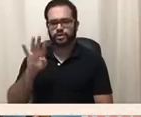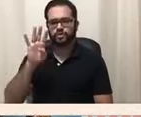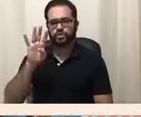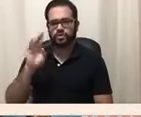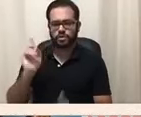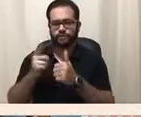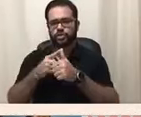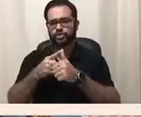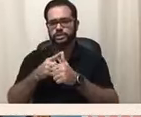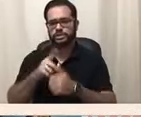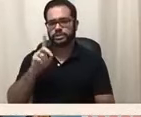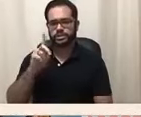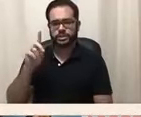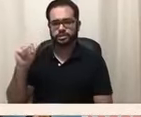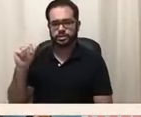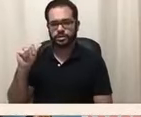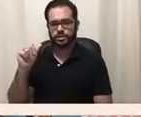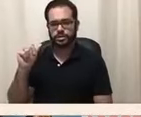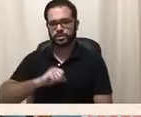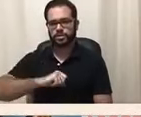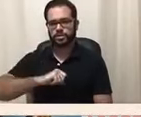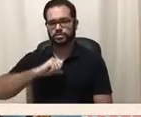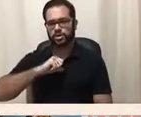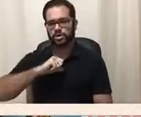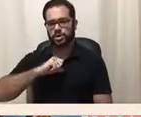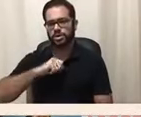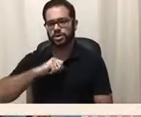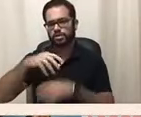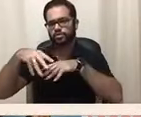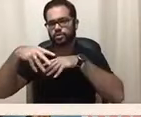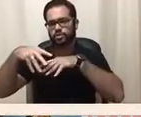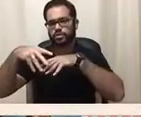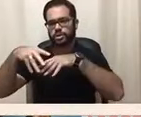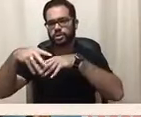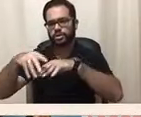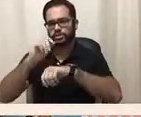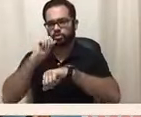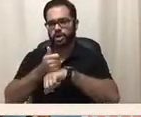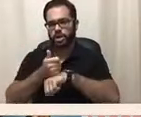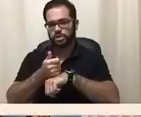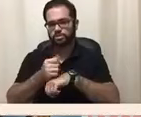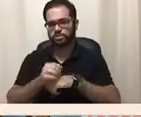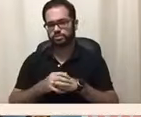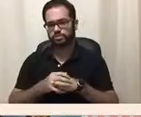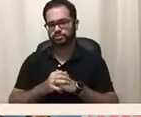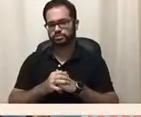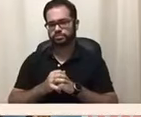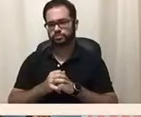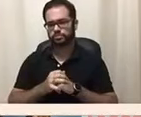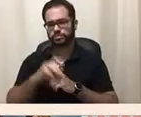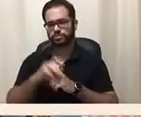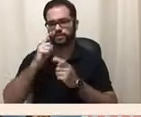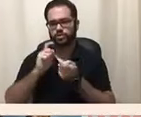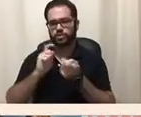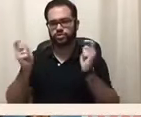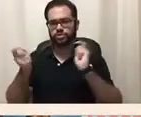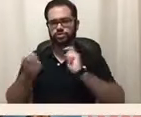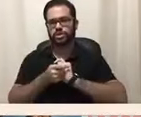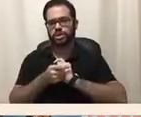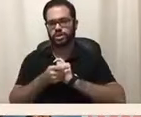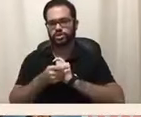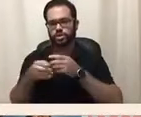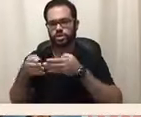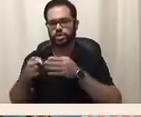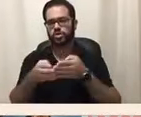organized to change the way people think and define